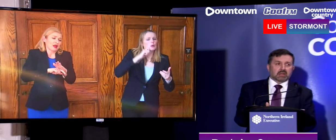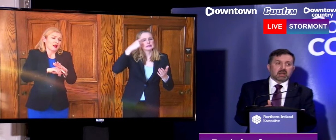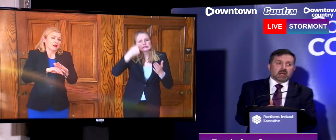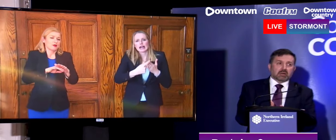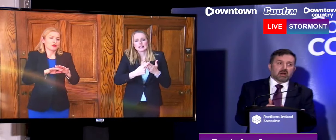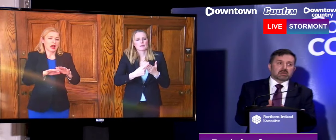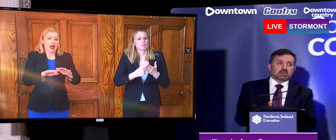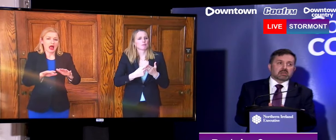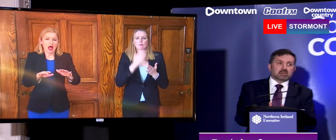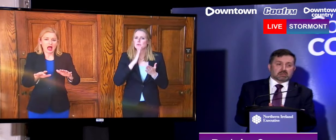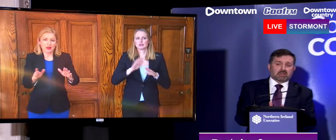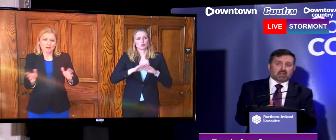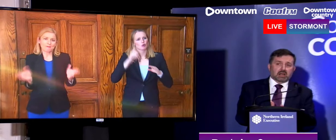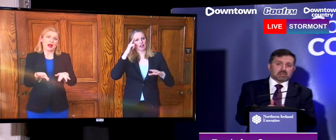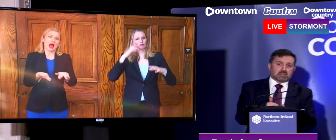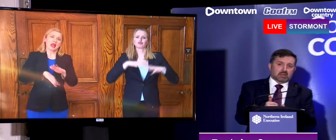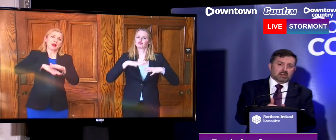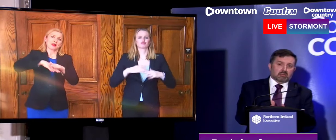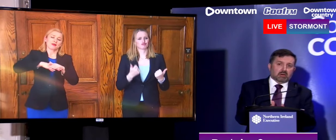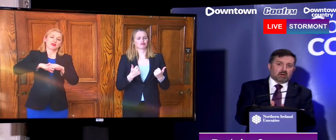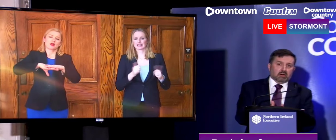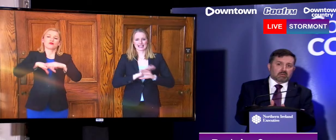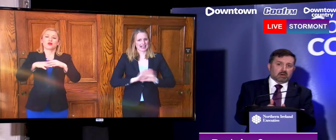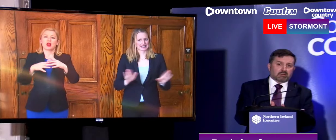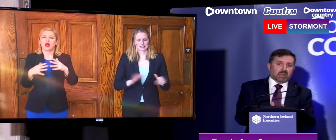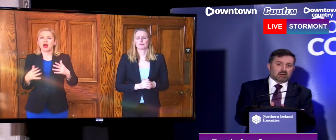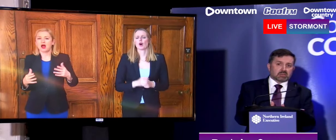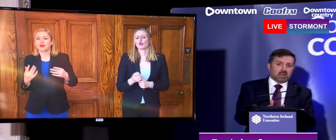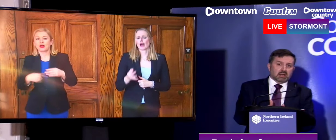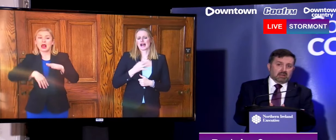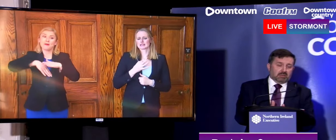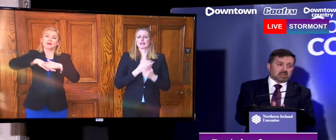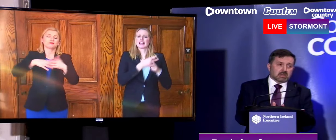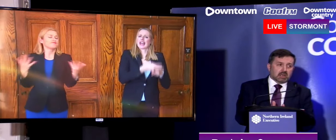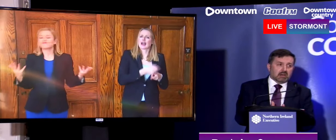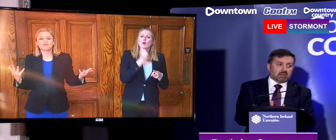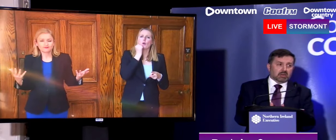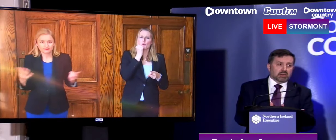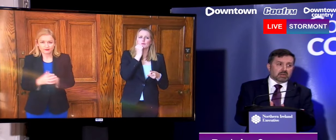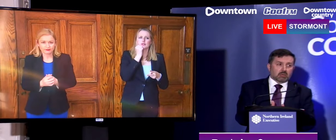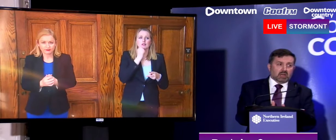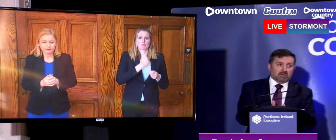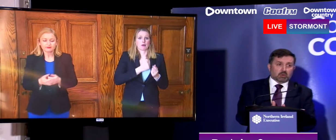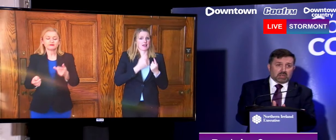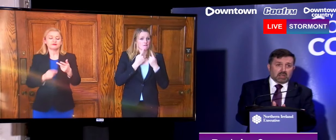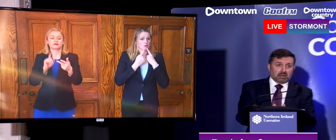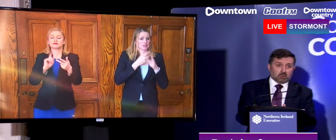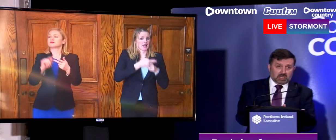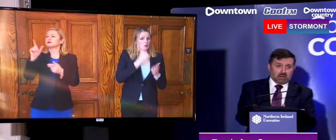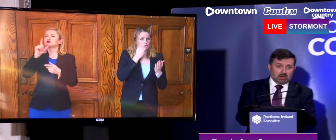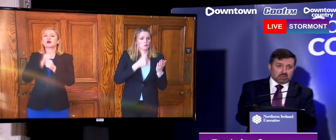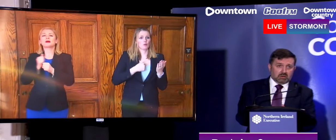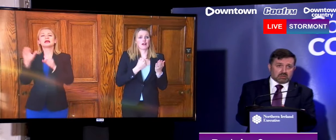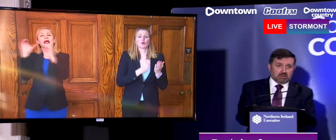Northern Ireland. In regards to your specific ask and the number of care homes, the information that I have coming out here today, we have 20